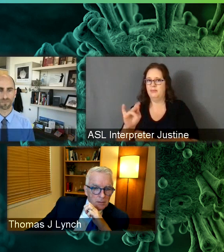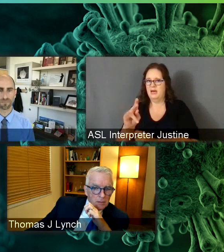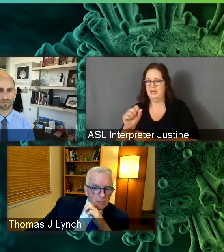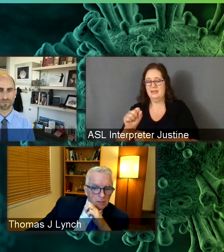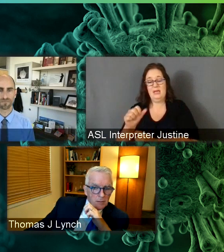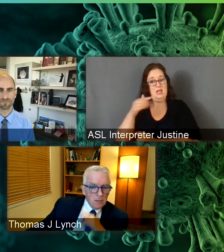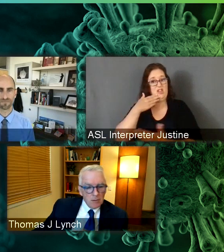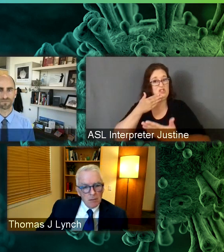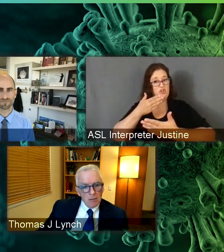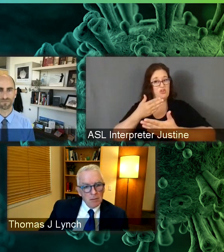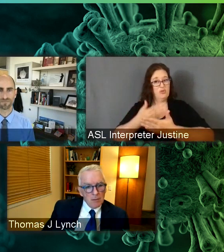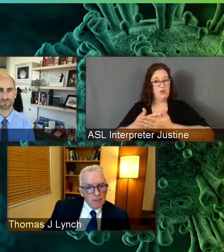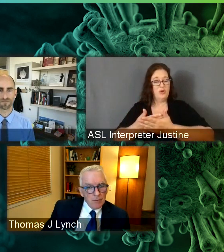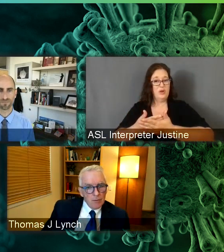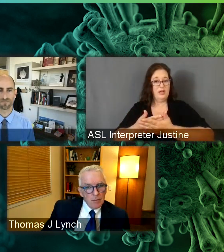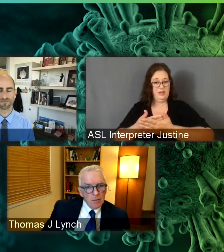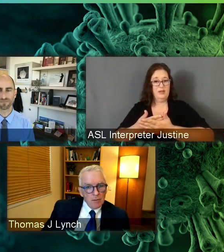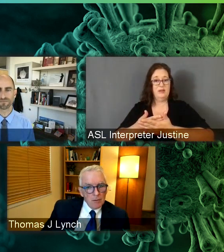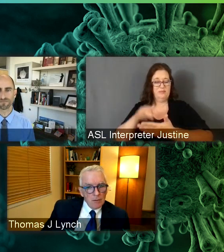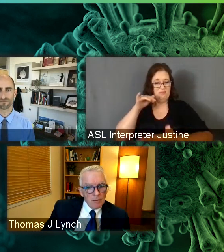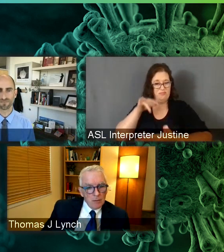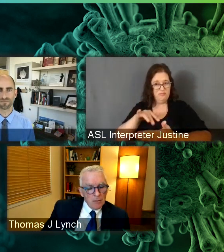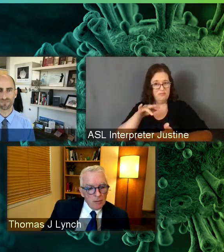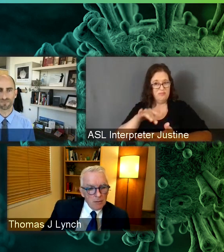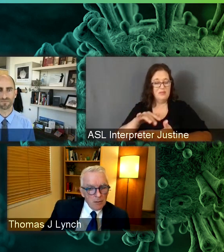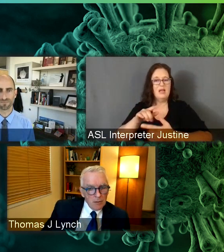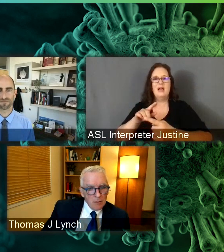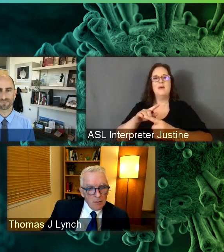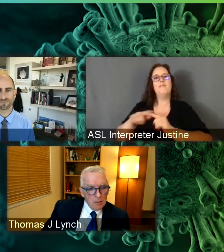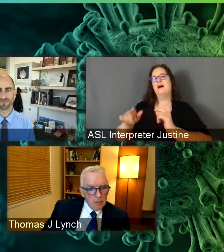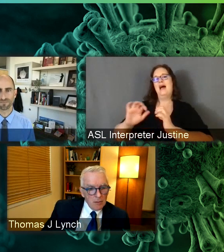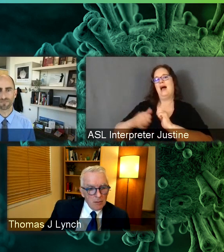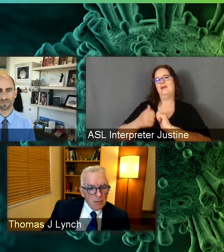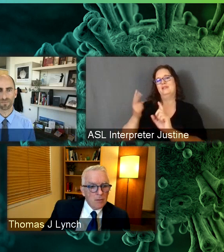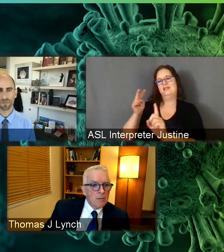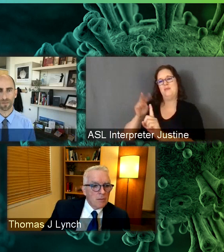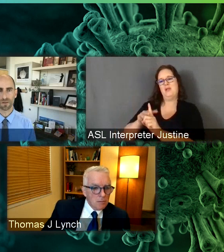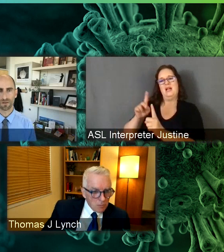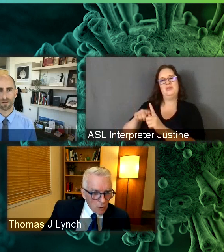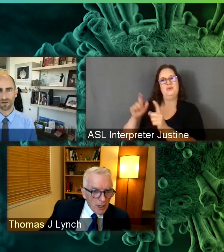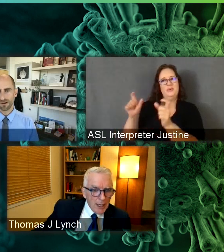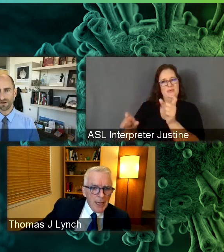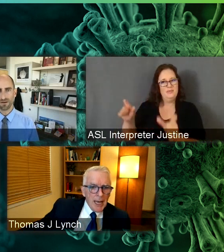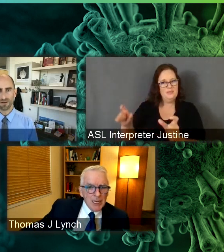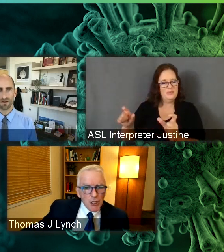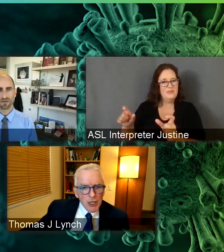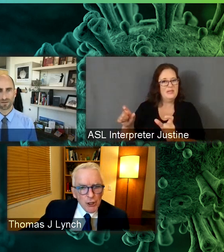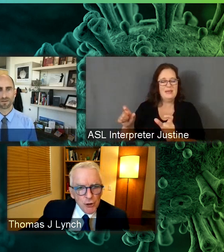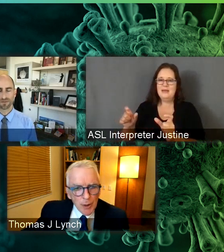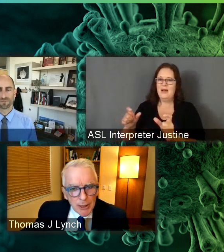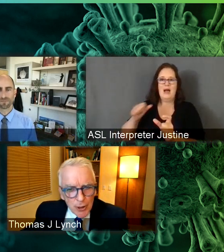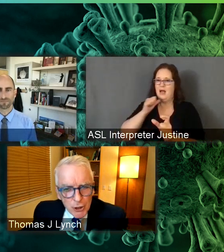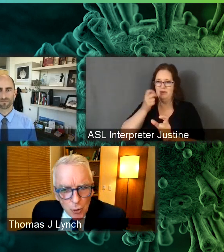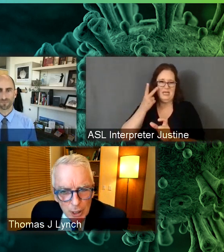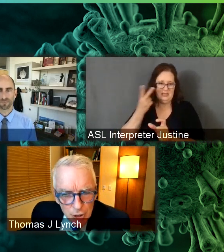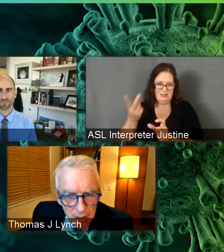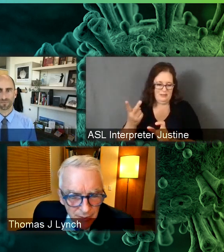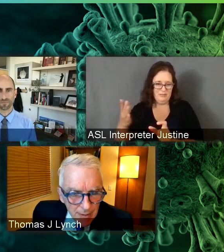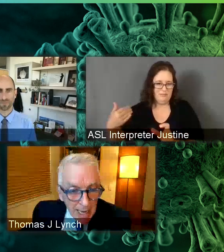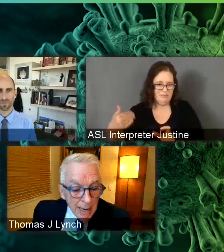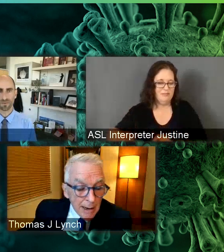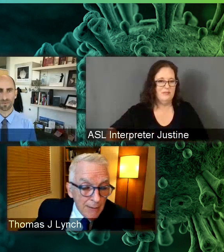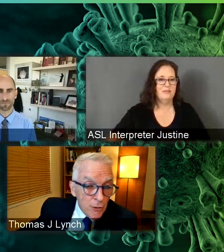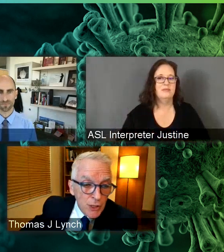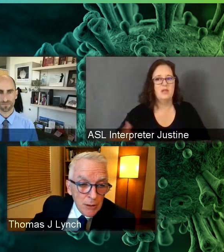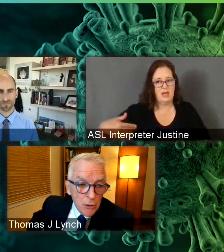available that assay is to to an individual. I haven't I haven't looked into that at all. Okay. And Josh, could you address the question